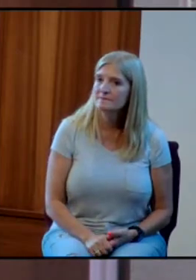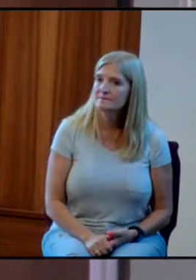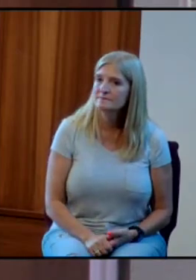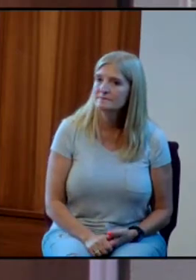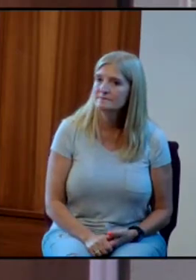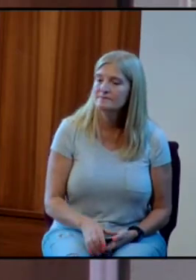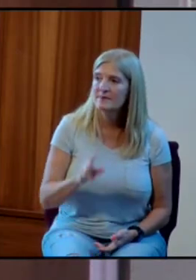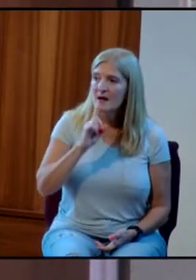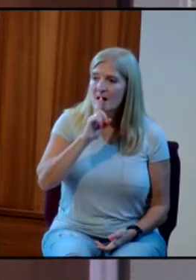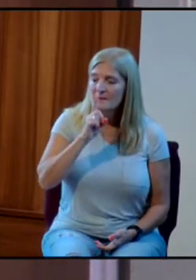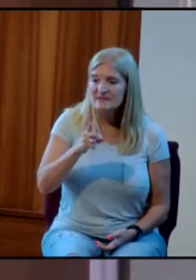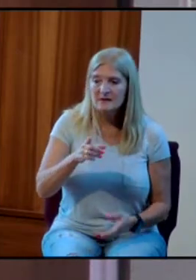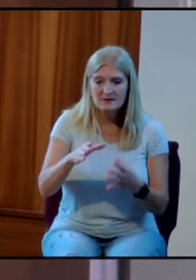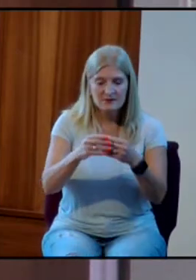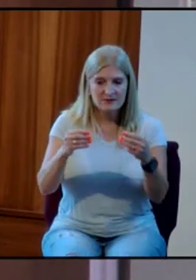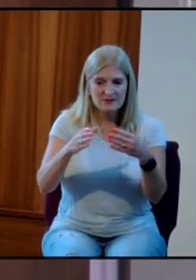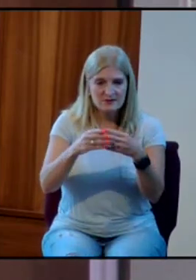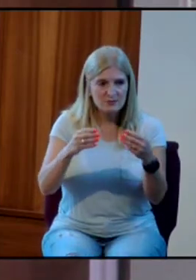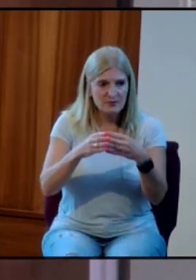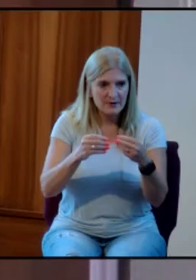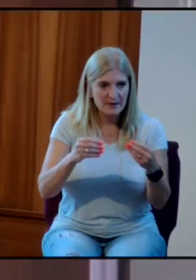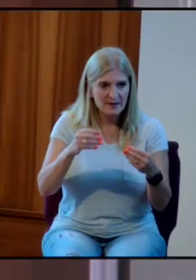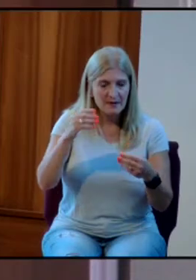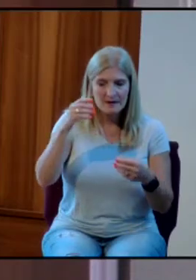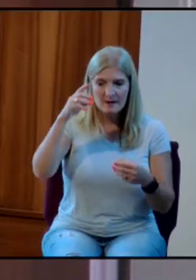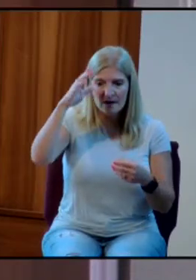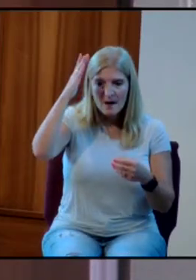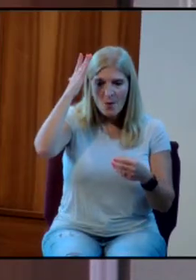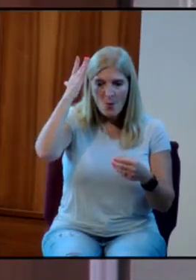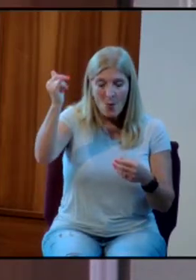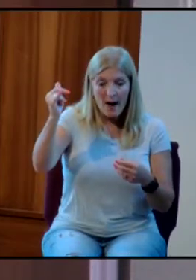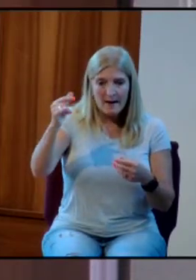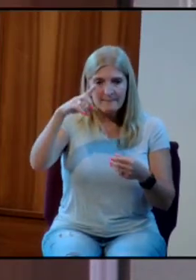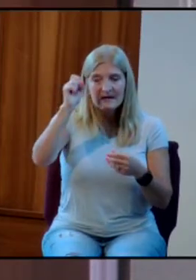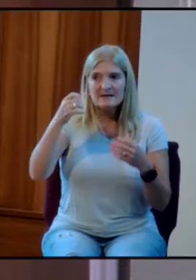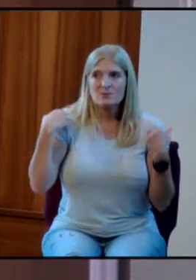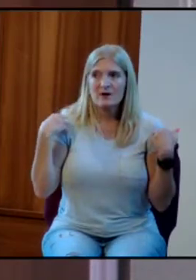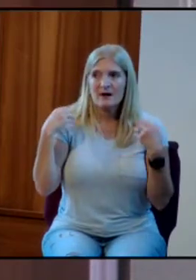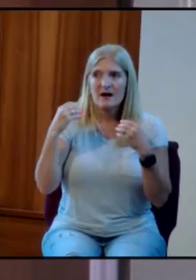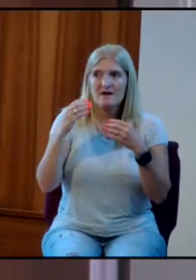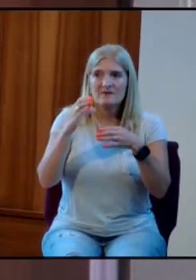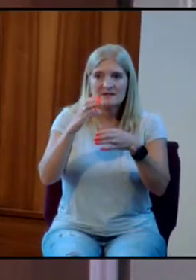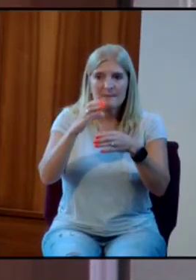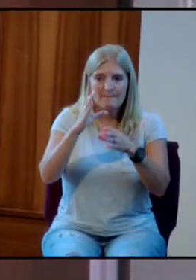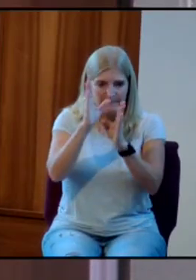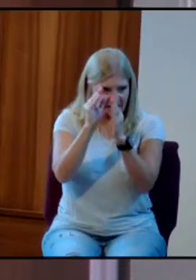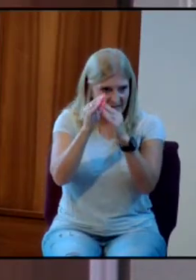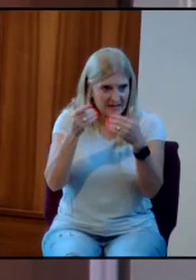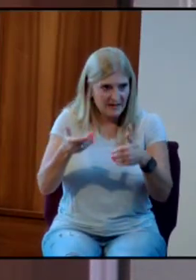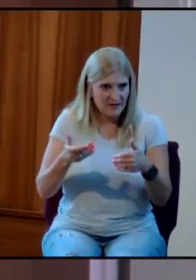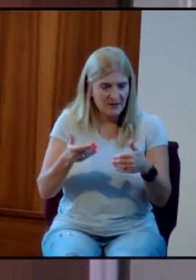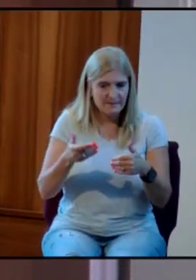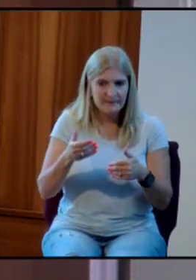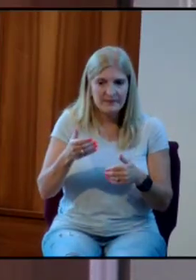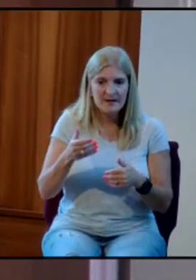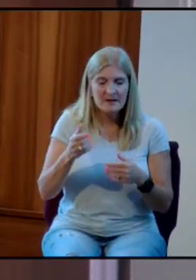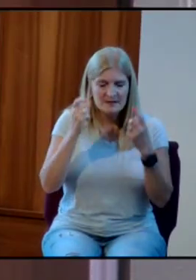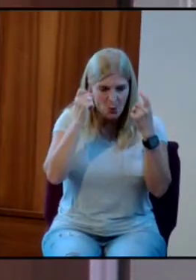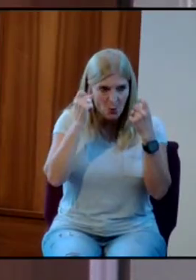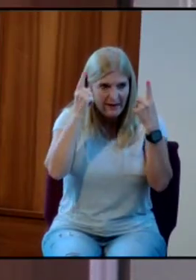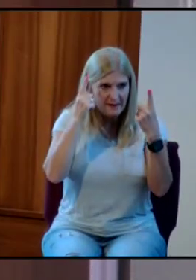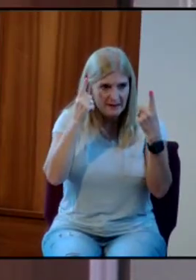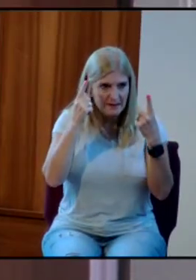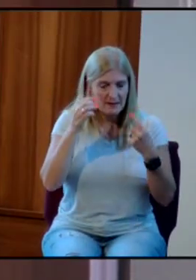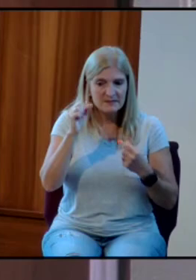I'm telling you this story because we're going to have a conference here. We're calling it Awaken. August 7th and 8th.